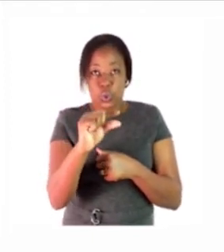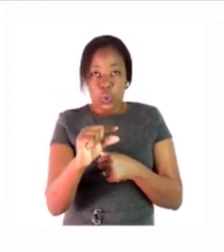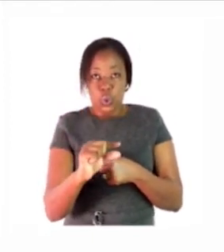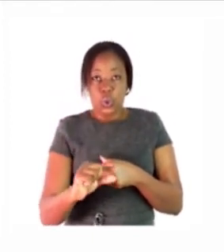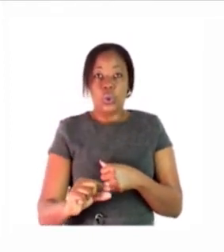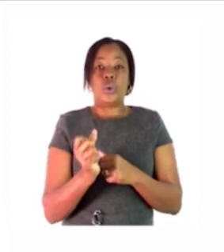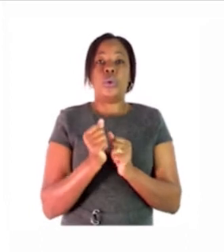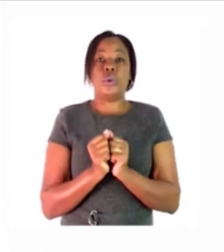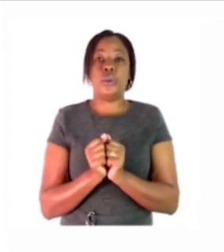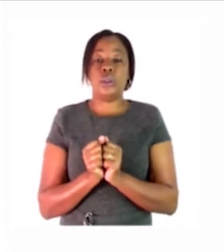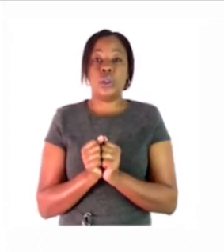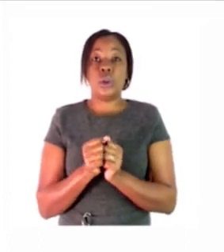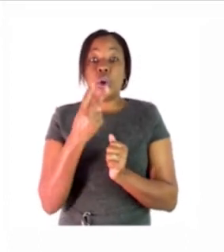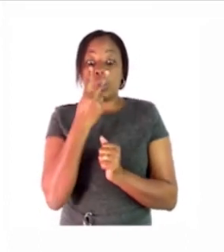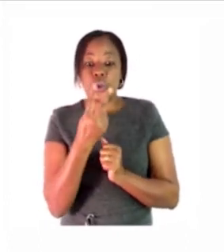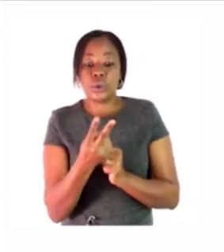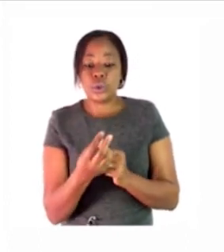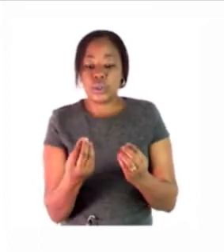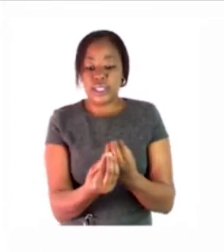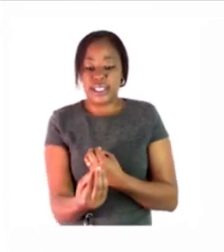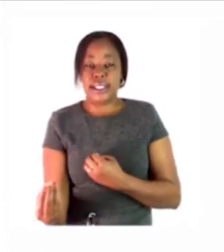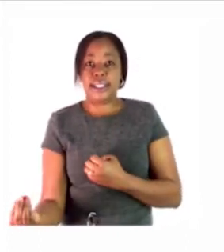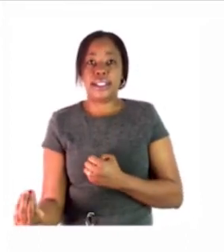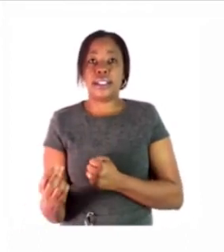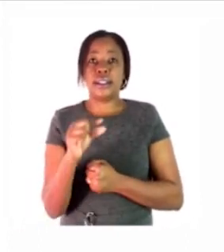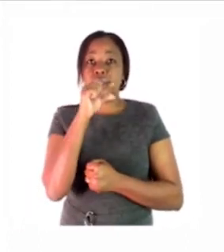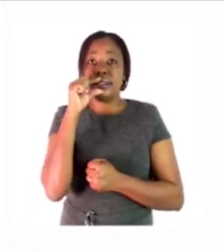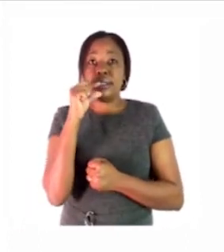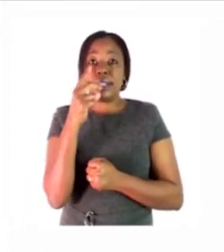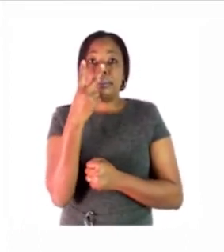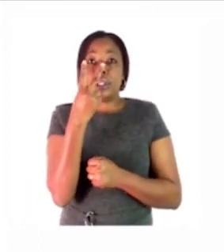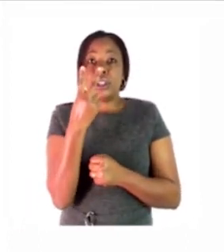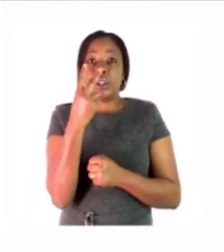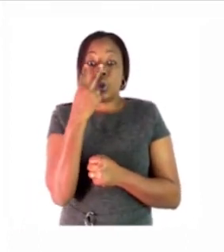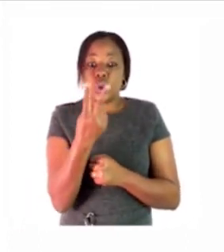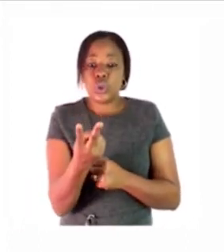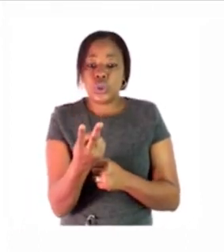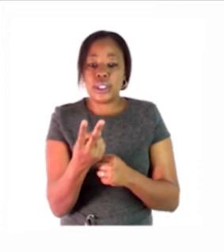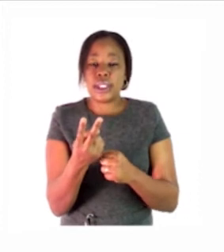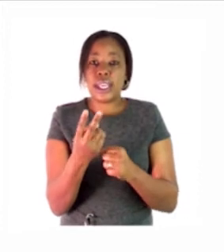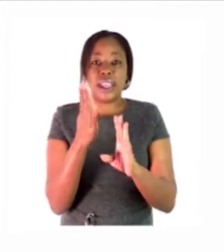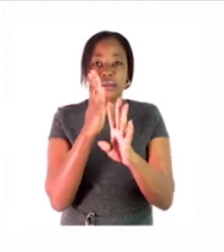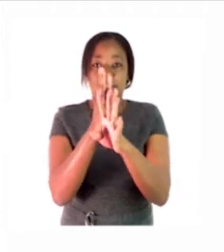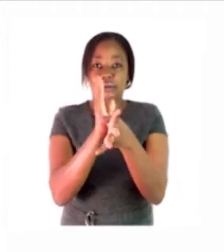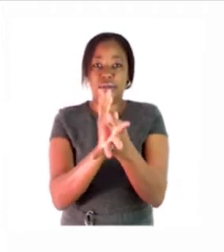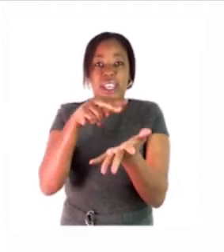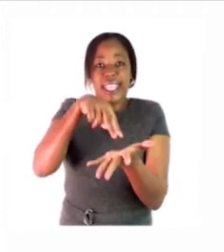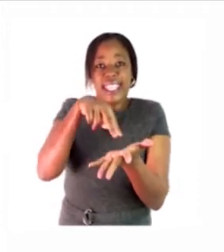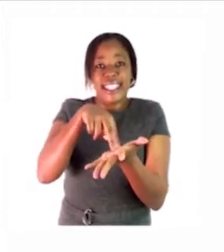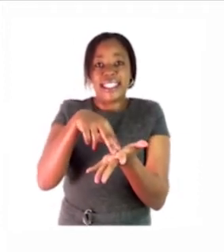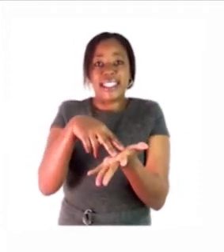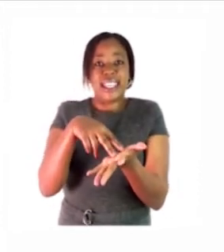or of that child on that page and you check which position are they holding the ordinal